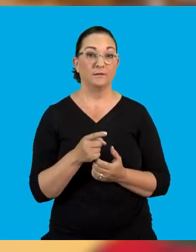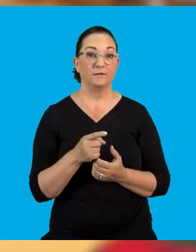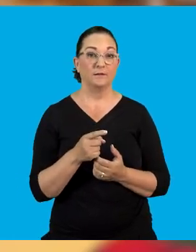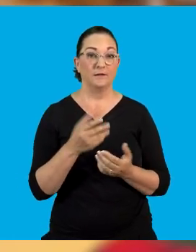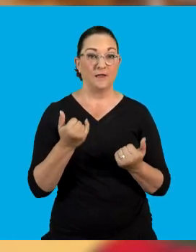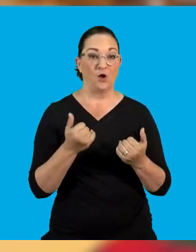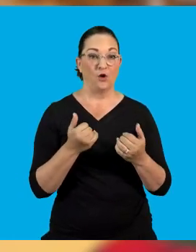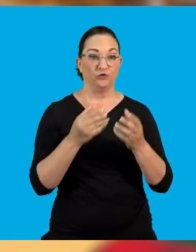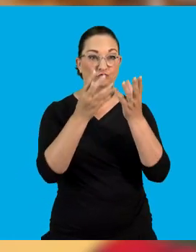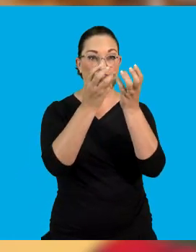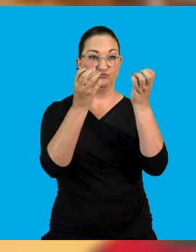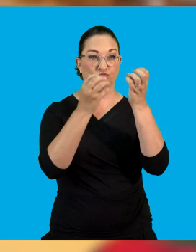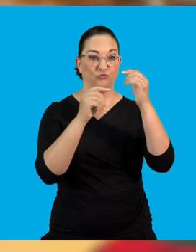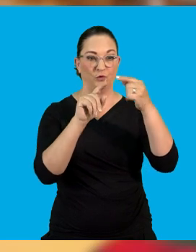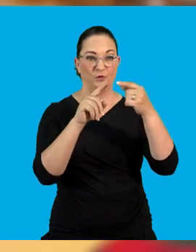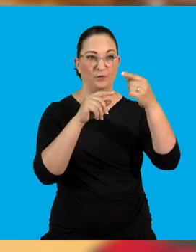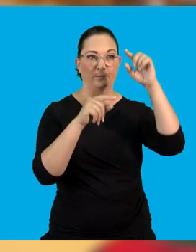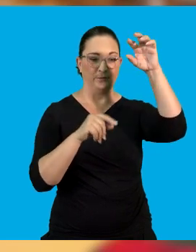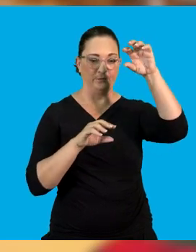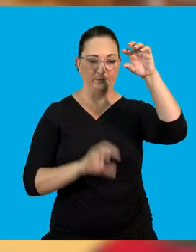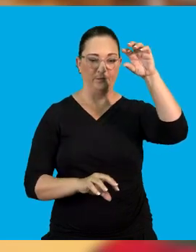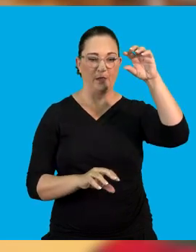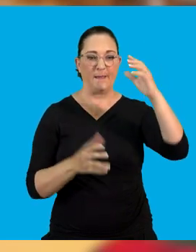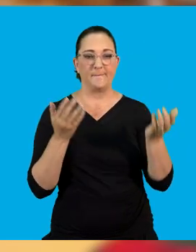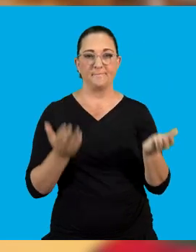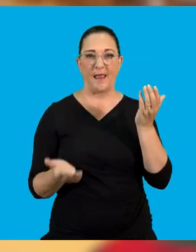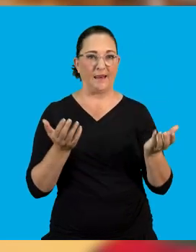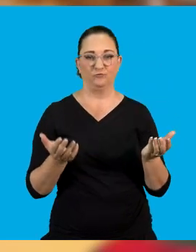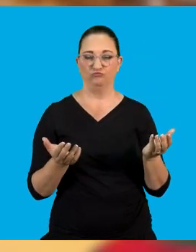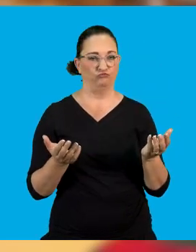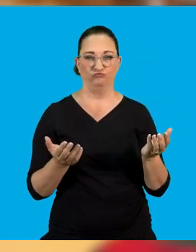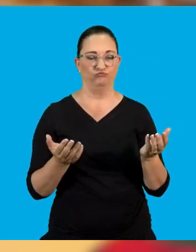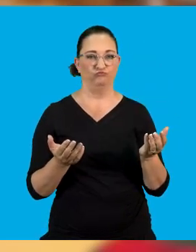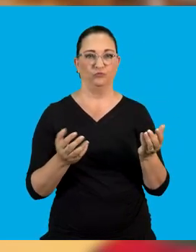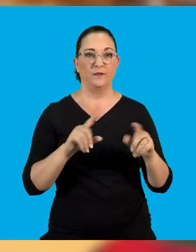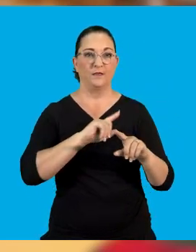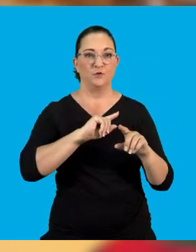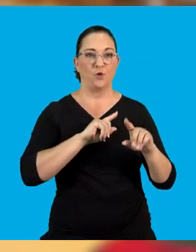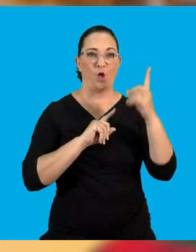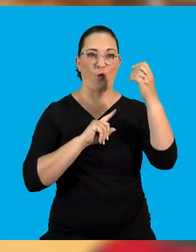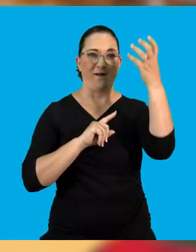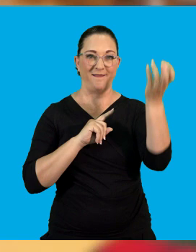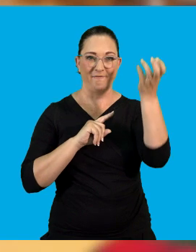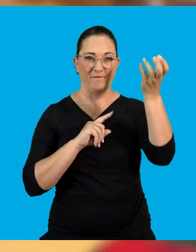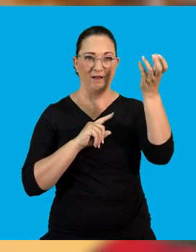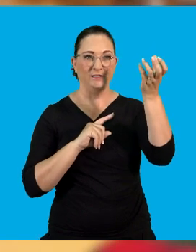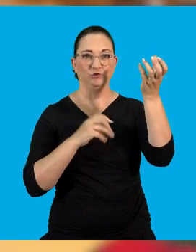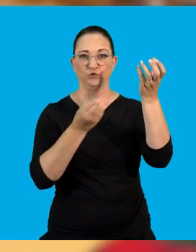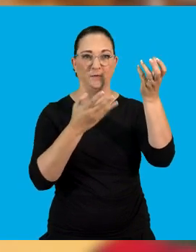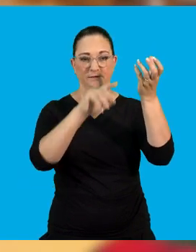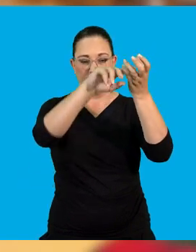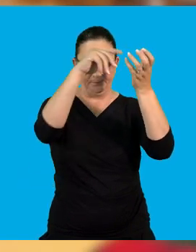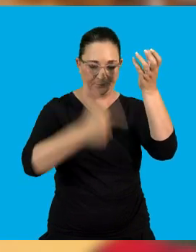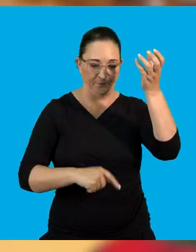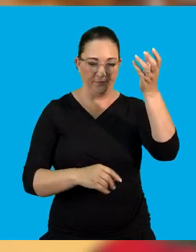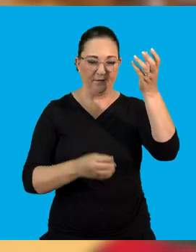by the imbalance of charges between the two regions. Now there needs to be the electrons that need to be discharged. And when they are discharged,